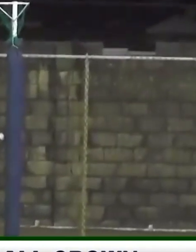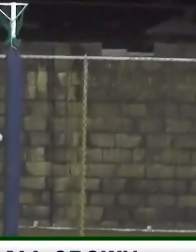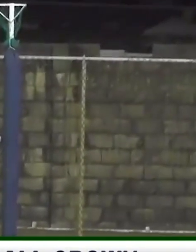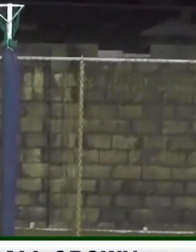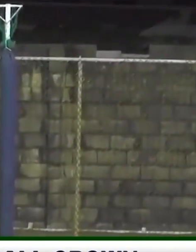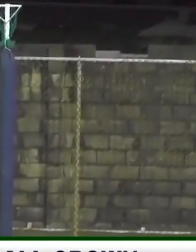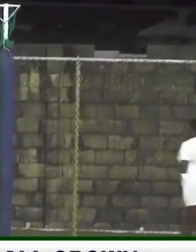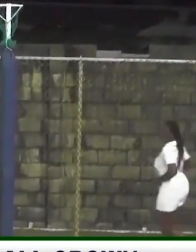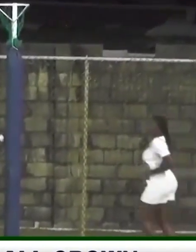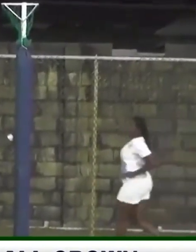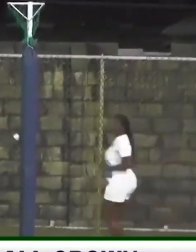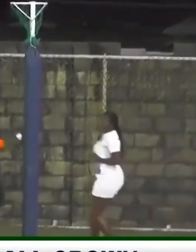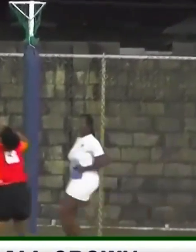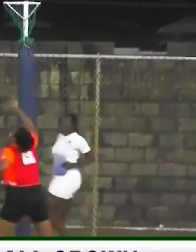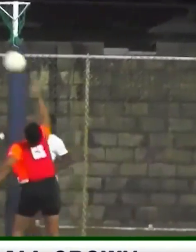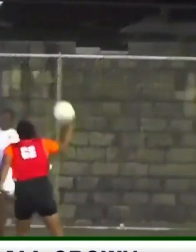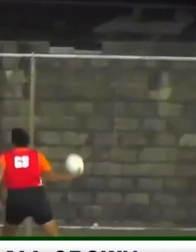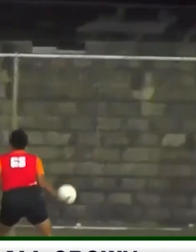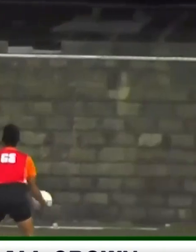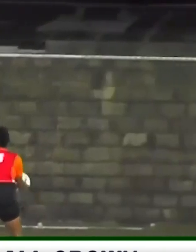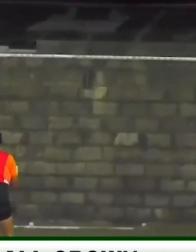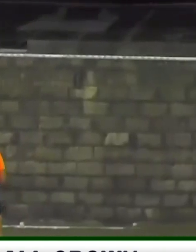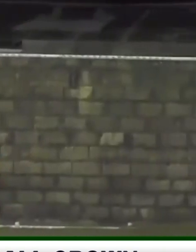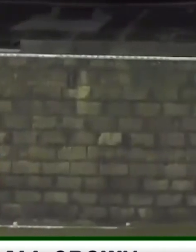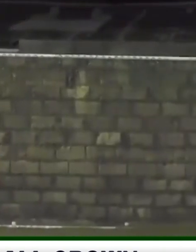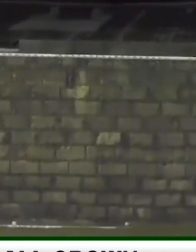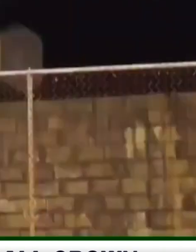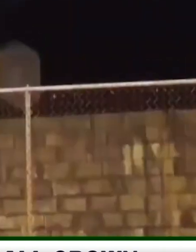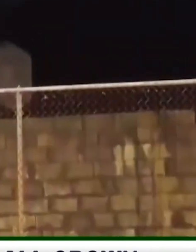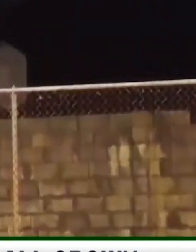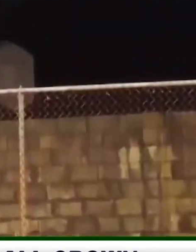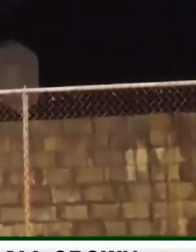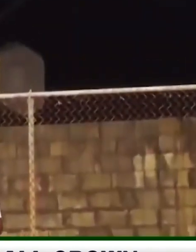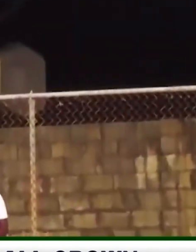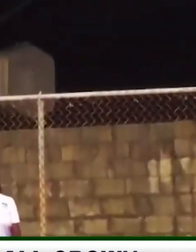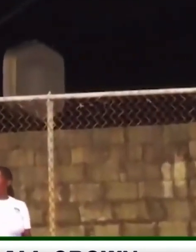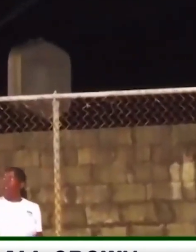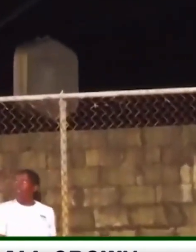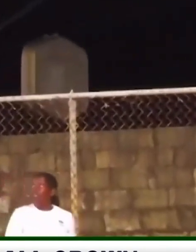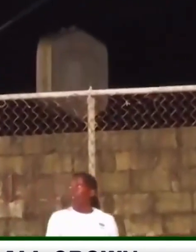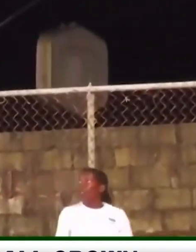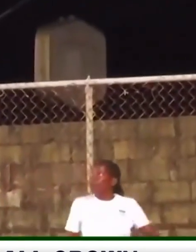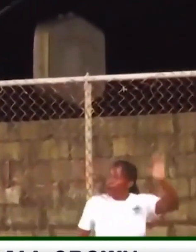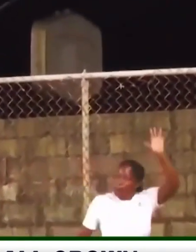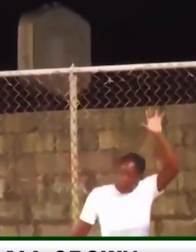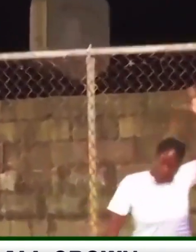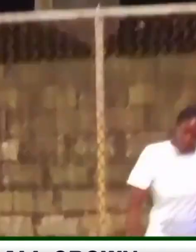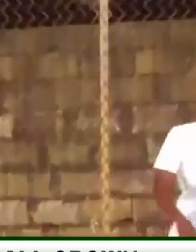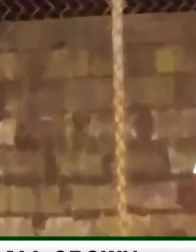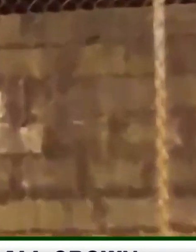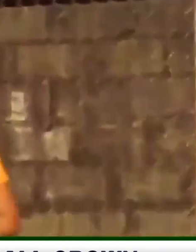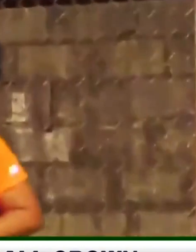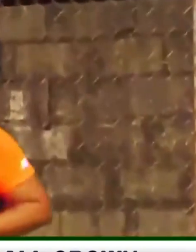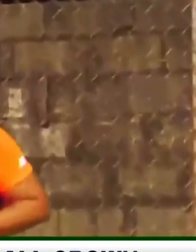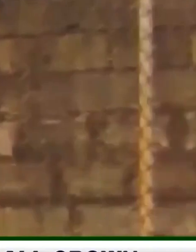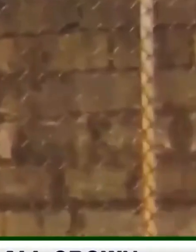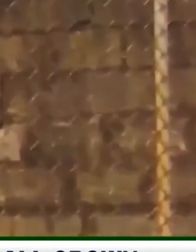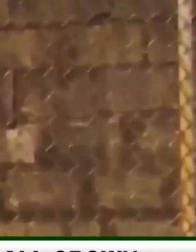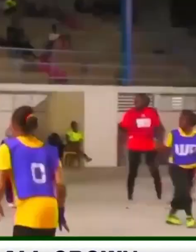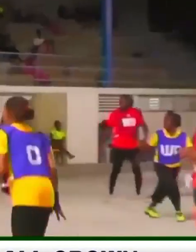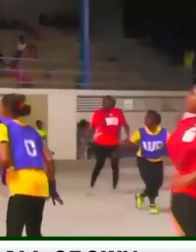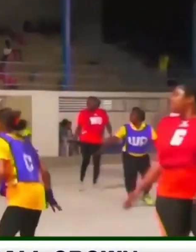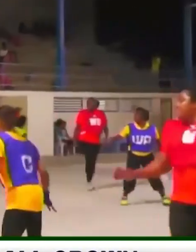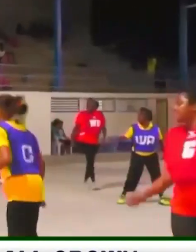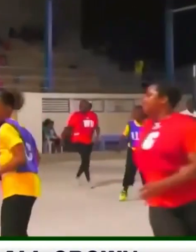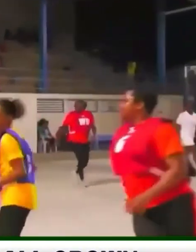there was no aerial challenge. Bishop was using solid footwork to get under the pool. The rest is history. Rangers